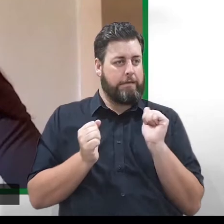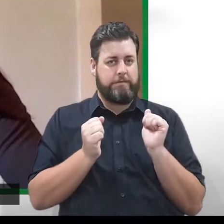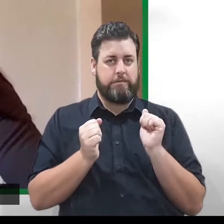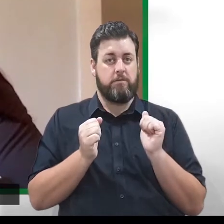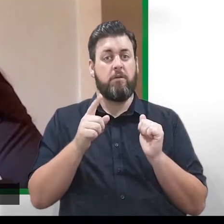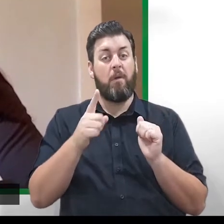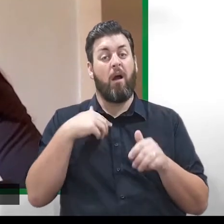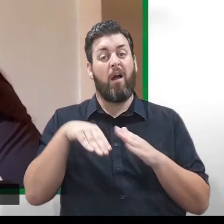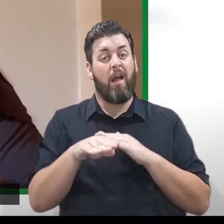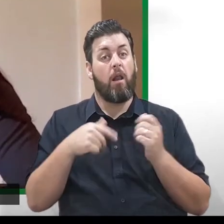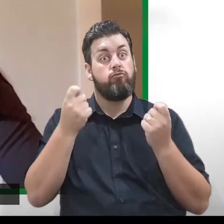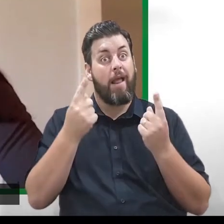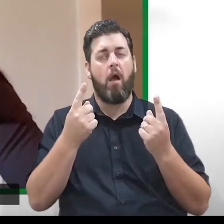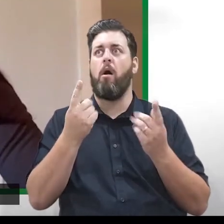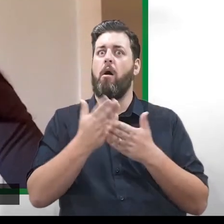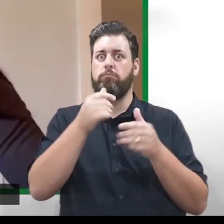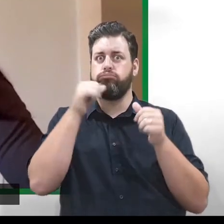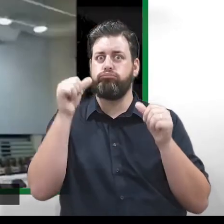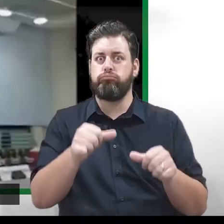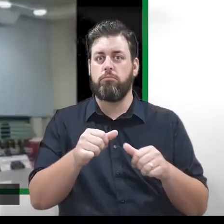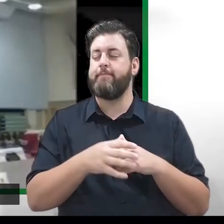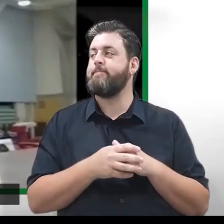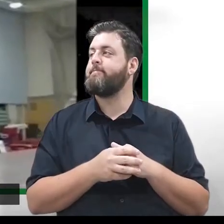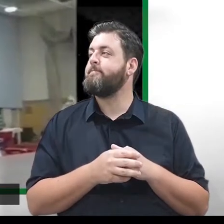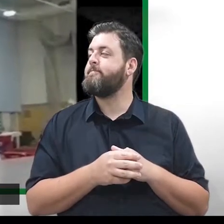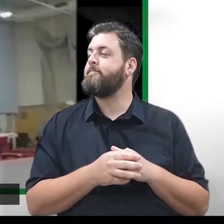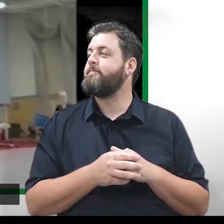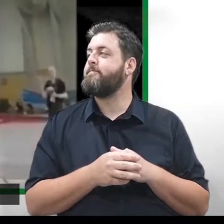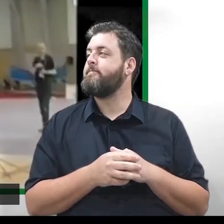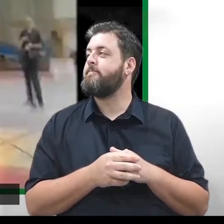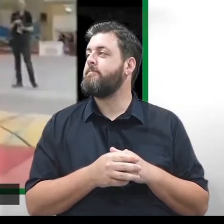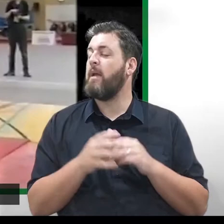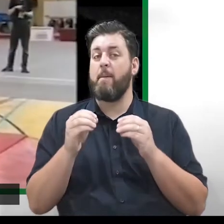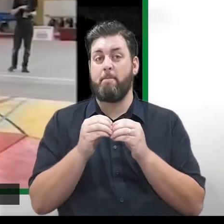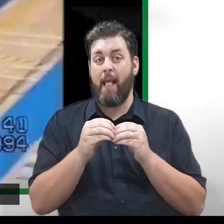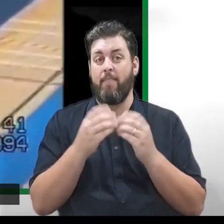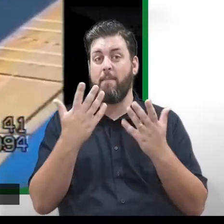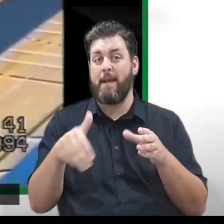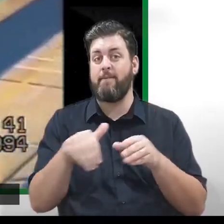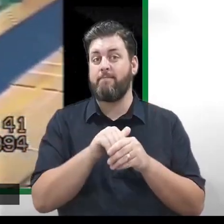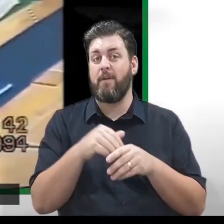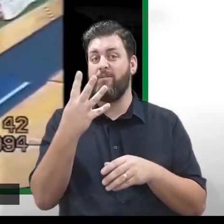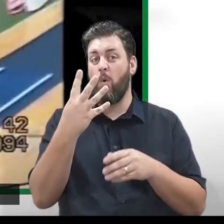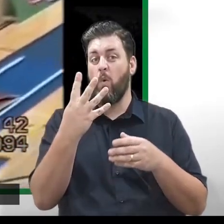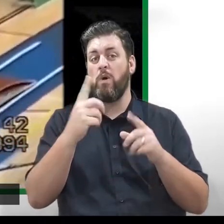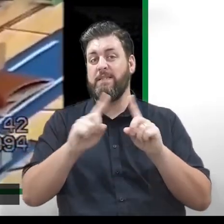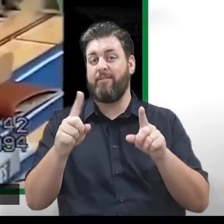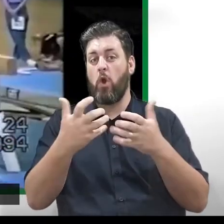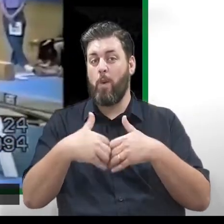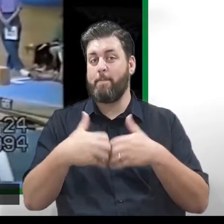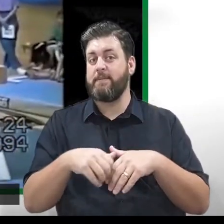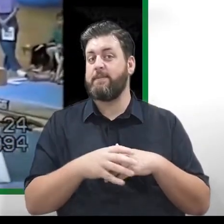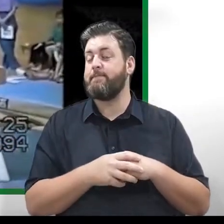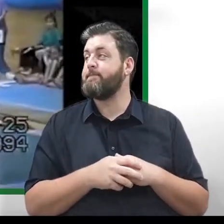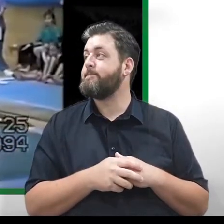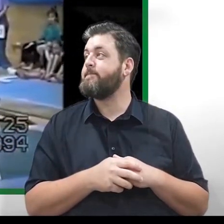doing it, I realised it was the one thing that I absolutely loved. Beth competed on four different apparatus.